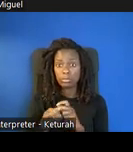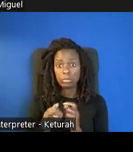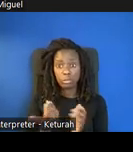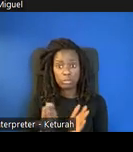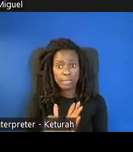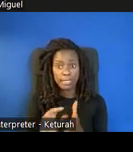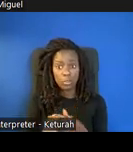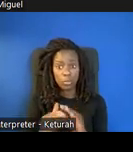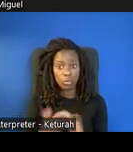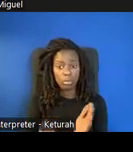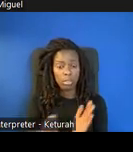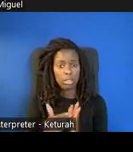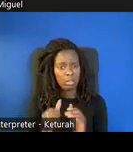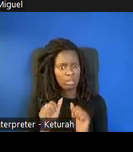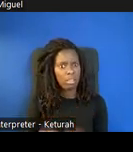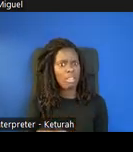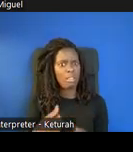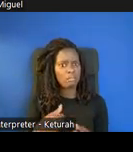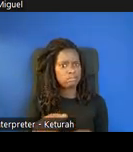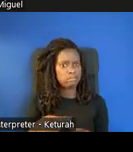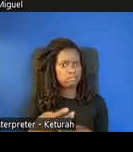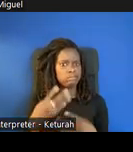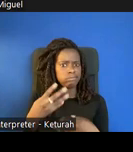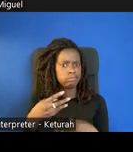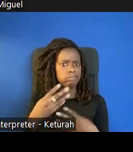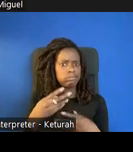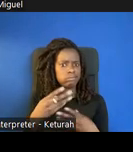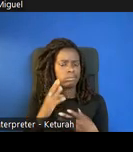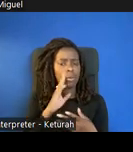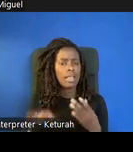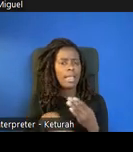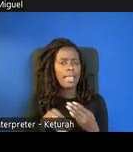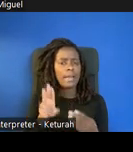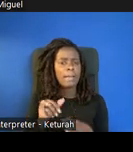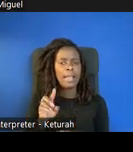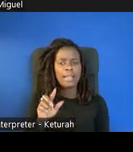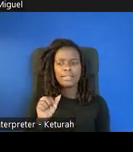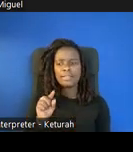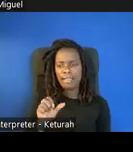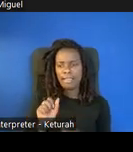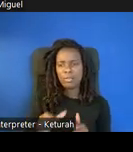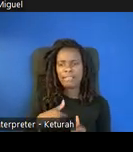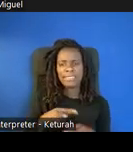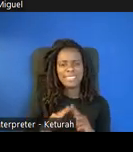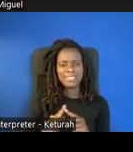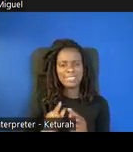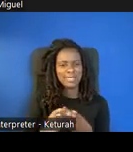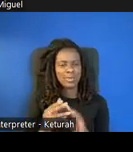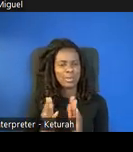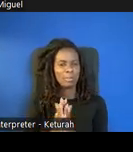they want. And it just puts them by date so they can have have lots of different story books in here.